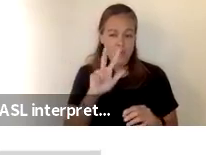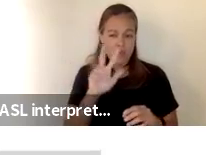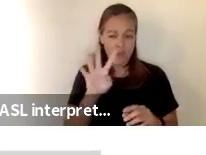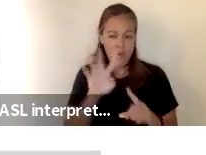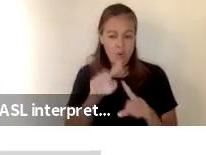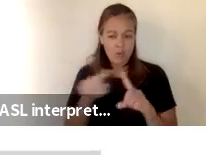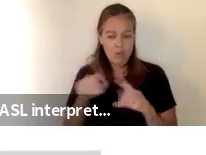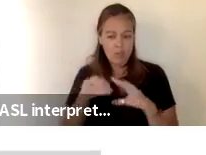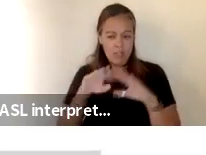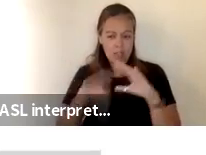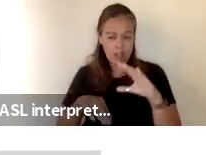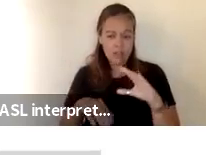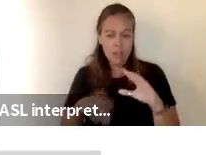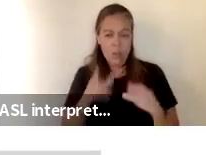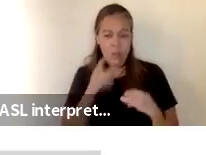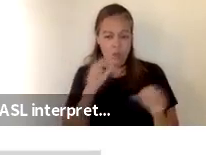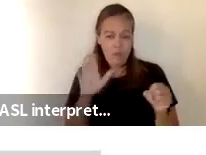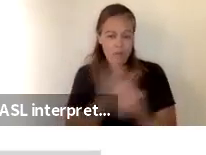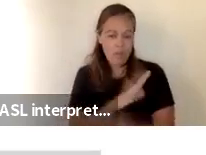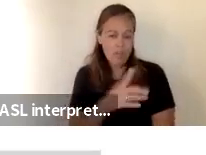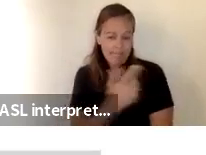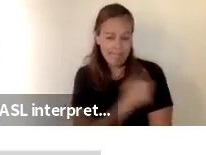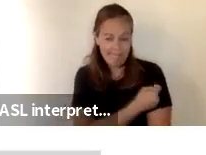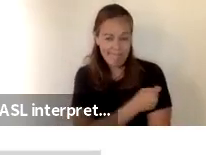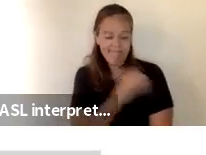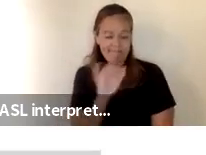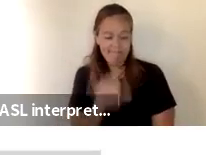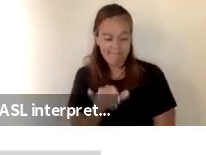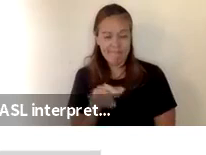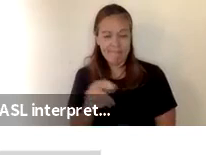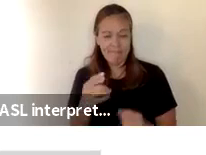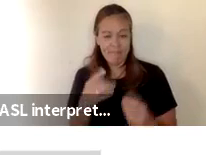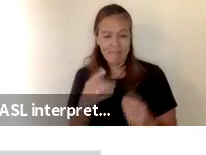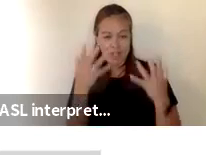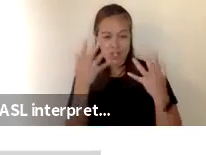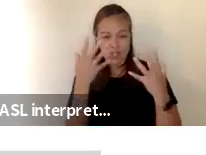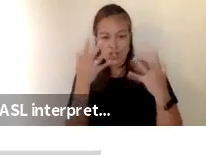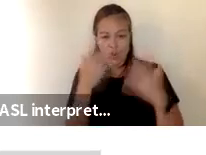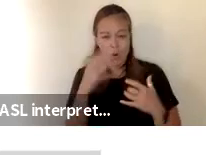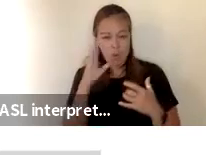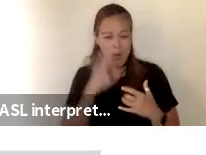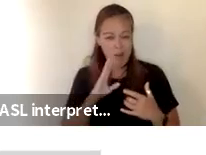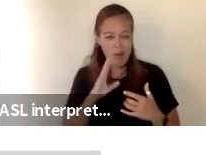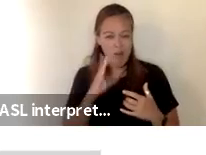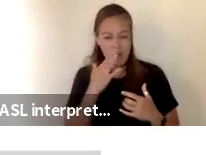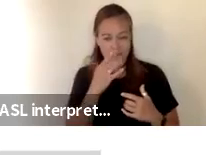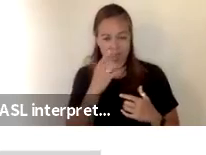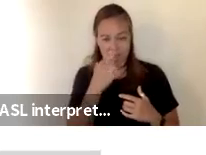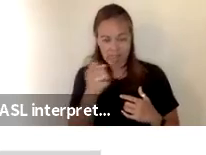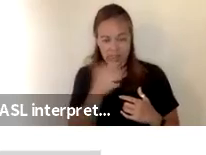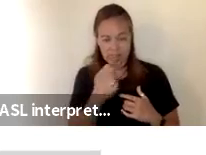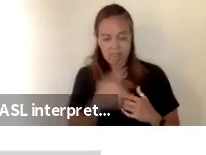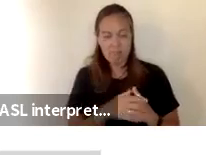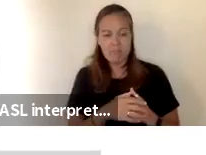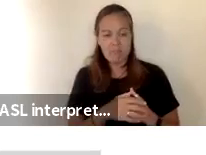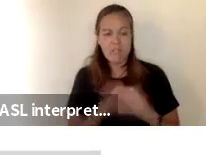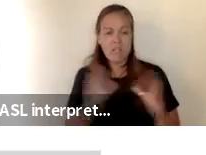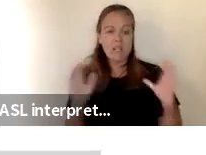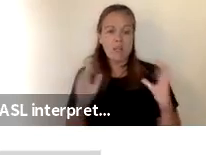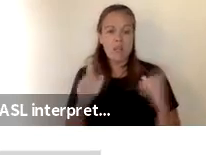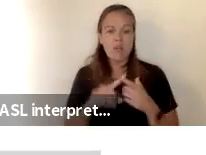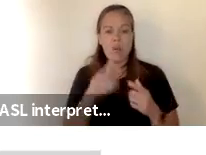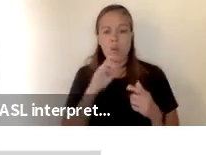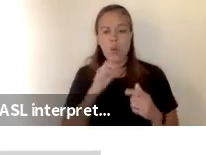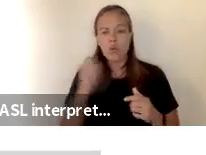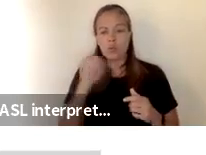and younger who are fully vaccinated so that's this dark brown color as far as compared to these